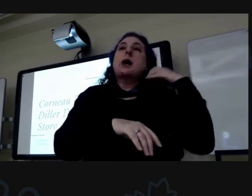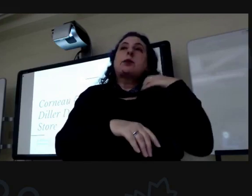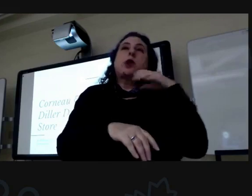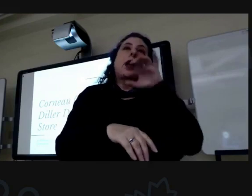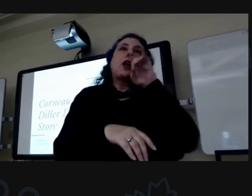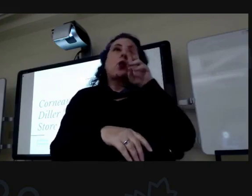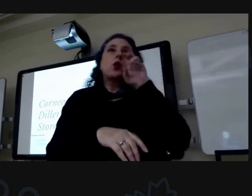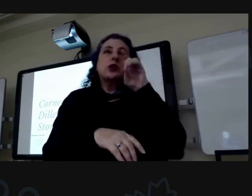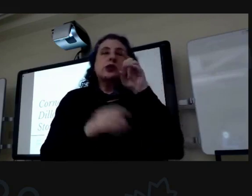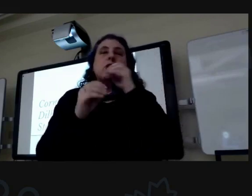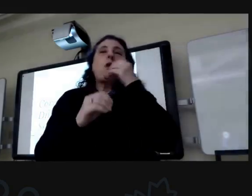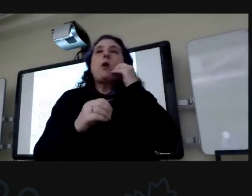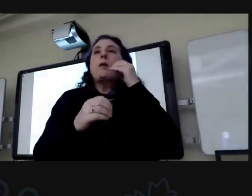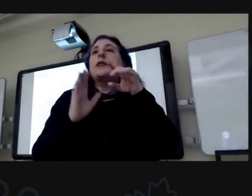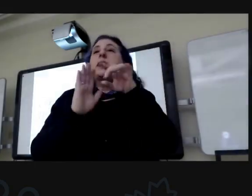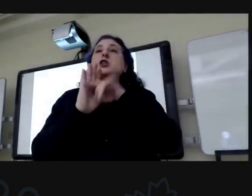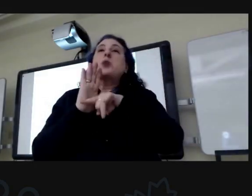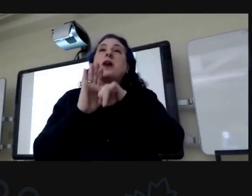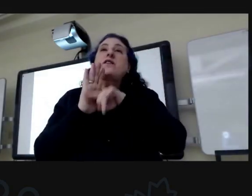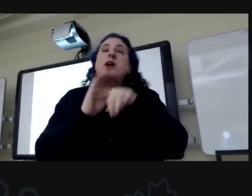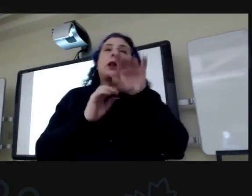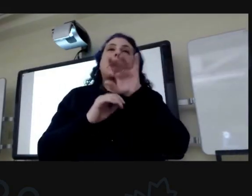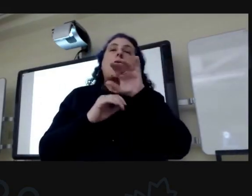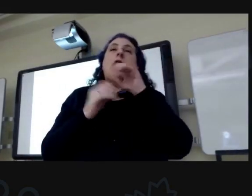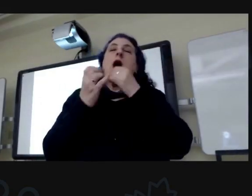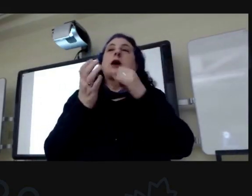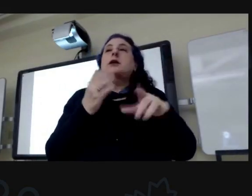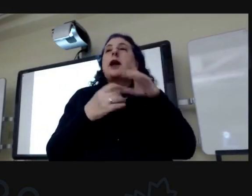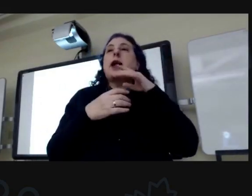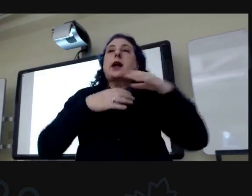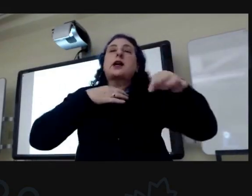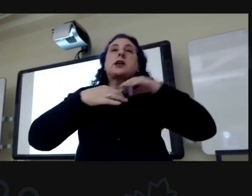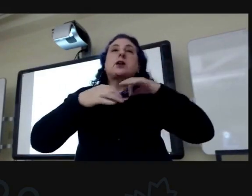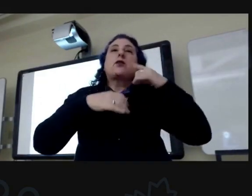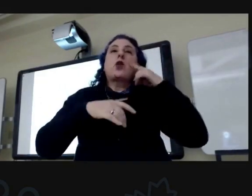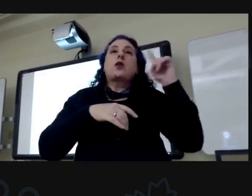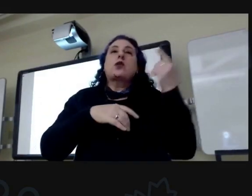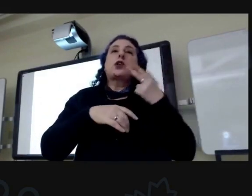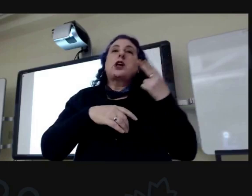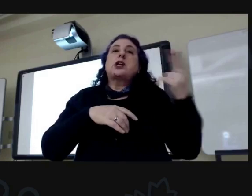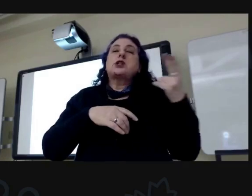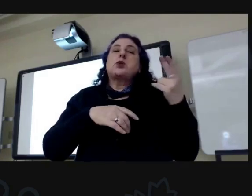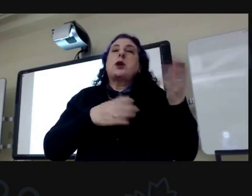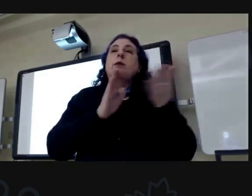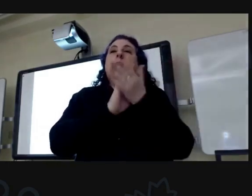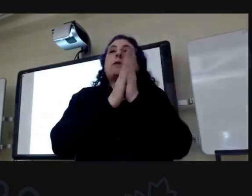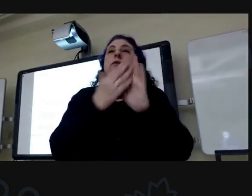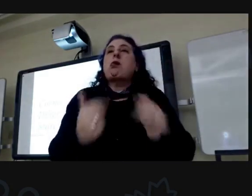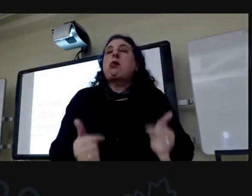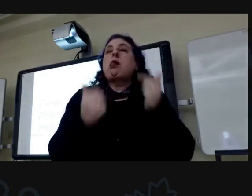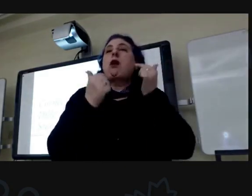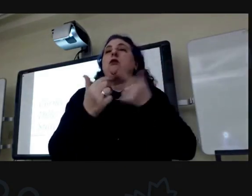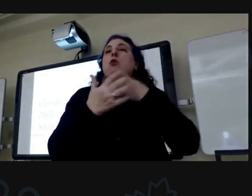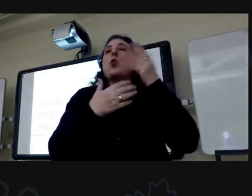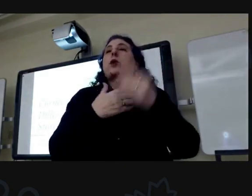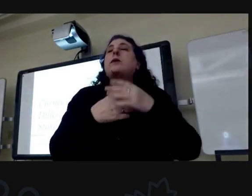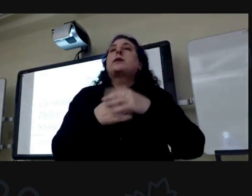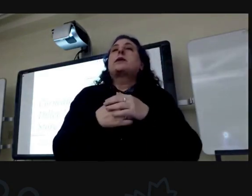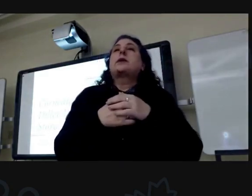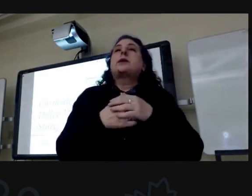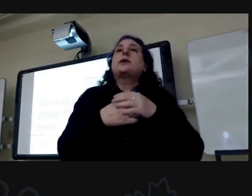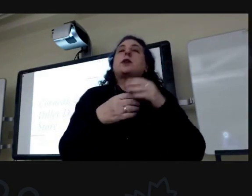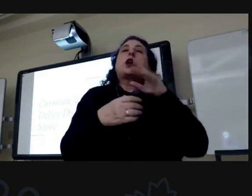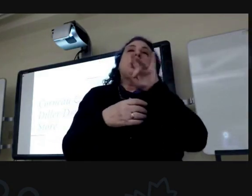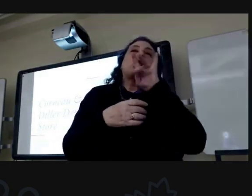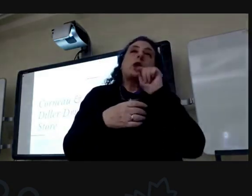at the springfield art association and as an interpreter for the first history comes alive program he is currently the curator of pierce